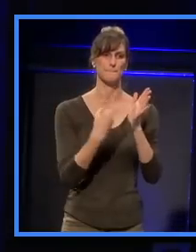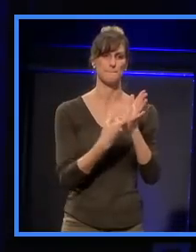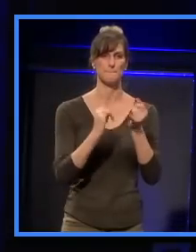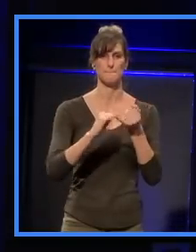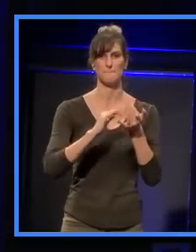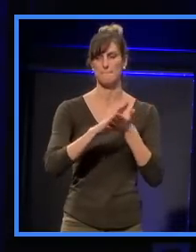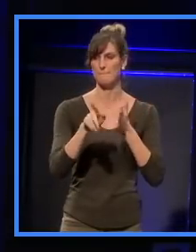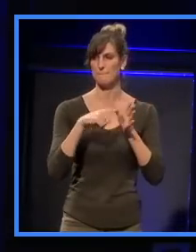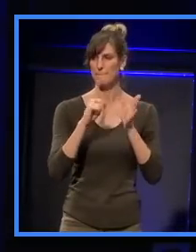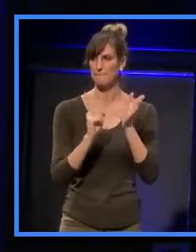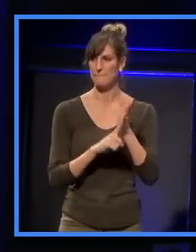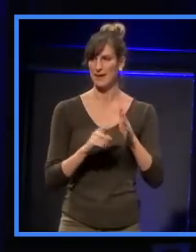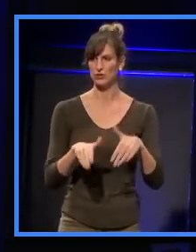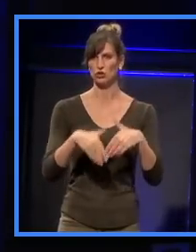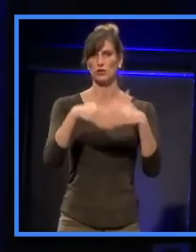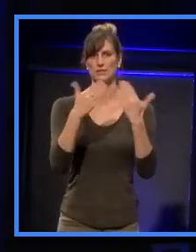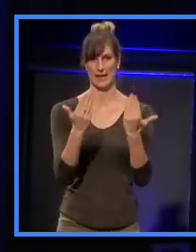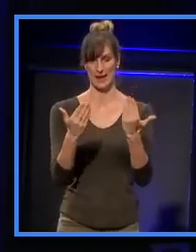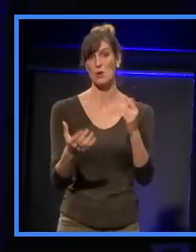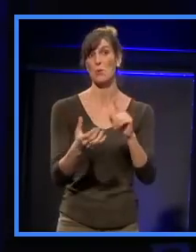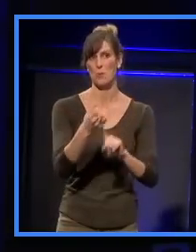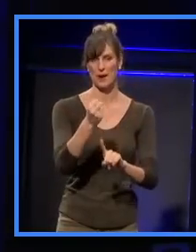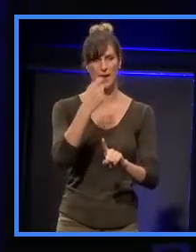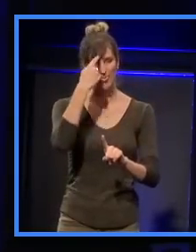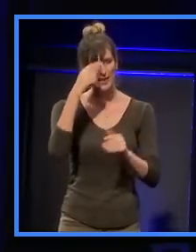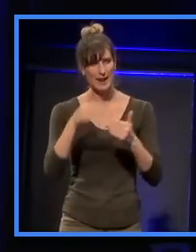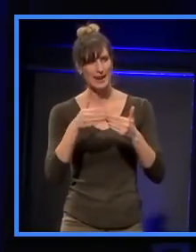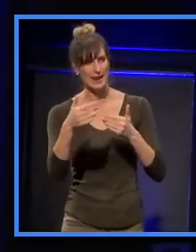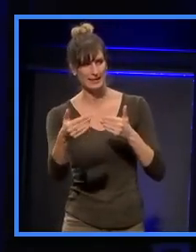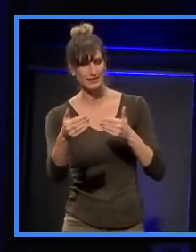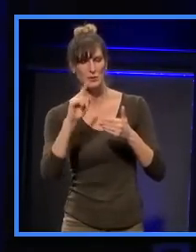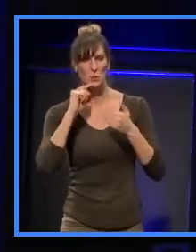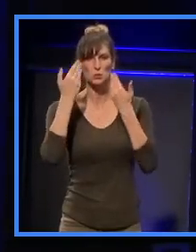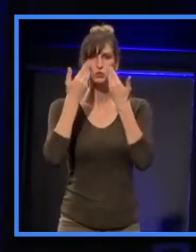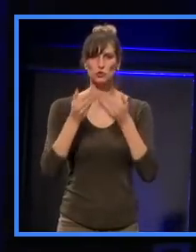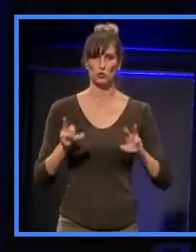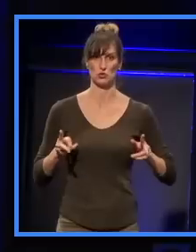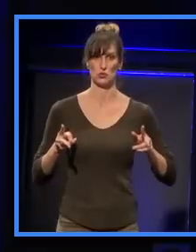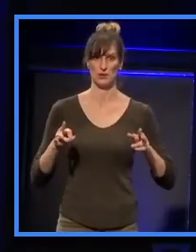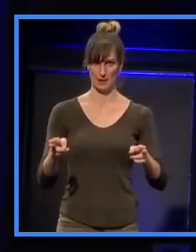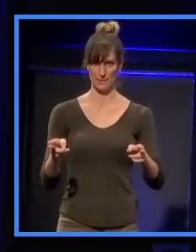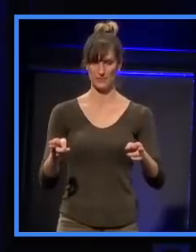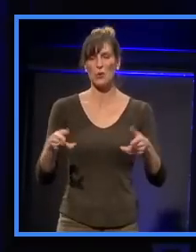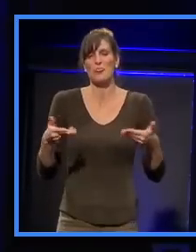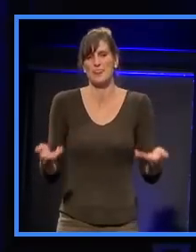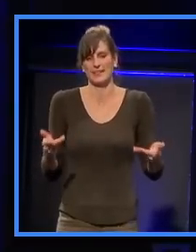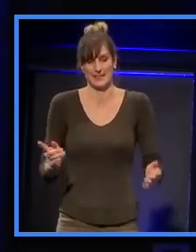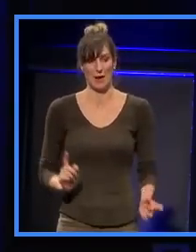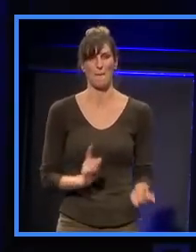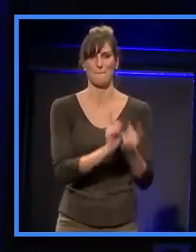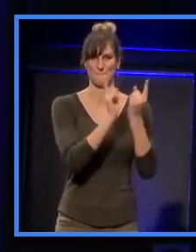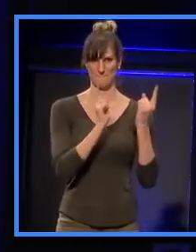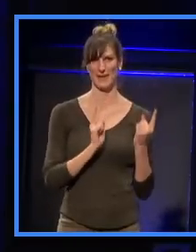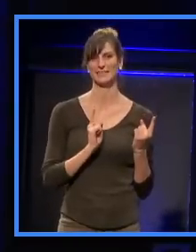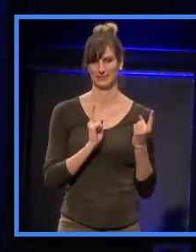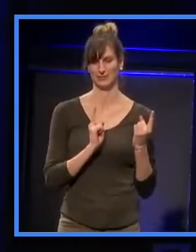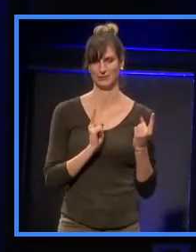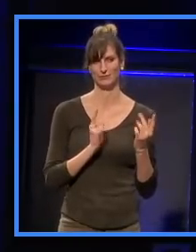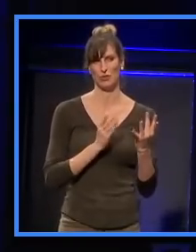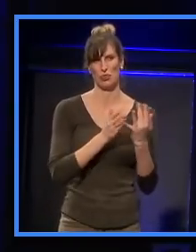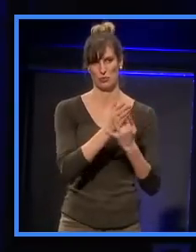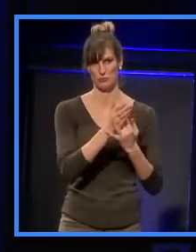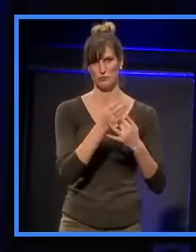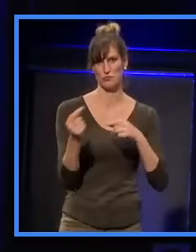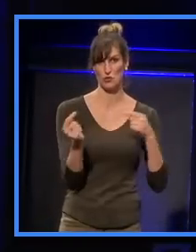Chris, and I think he has a short clip later on to show you, which is quite exciting. So, that's how we know each other. And, of course,